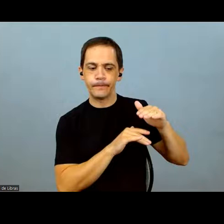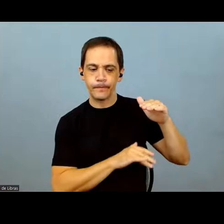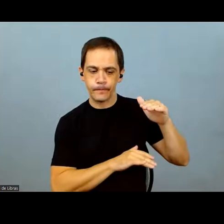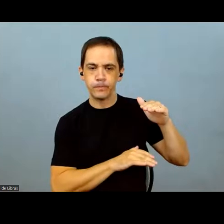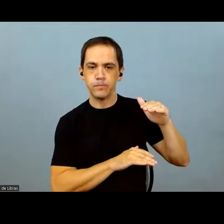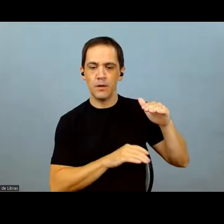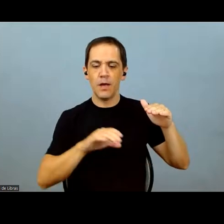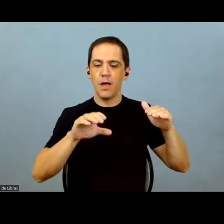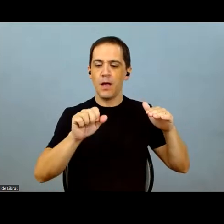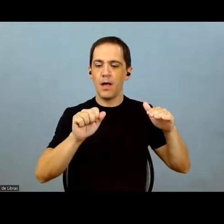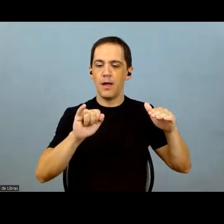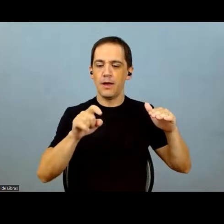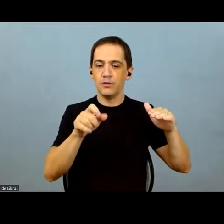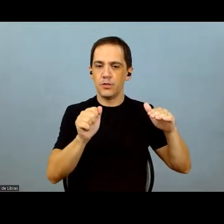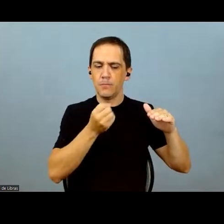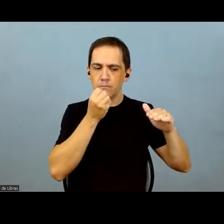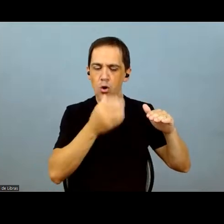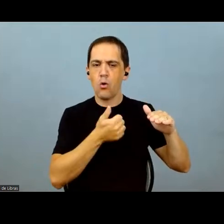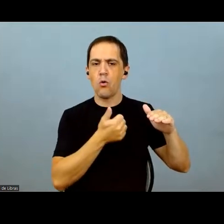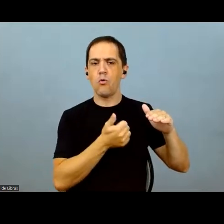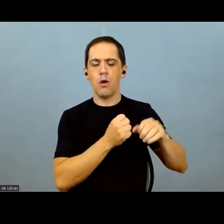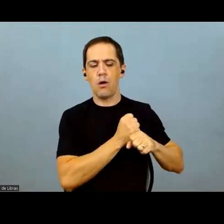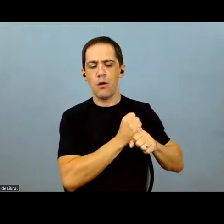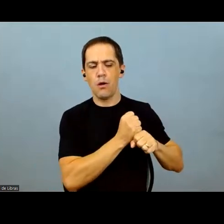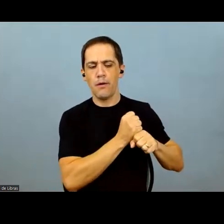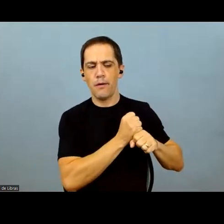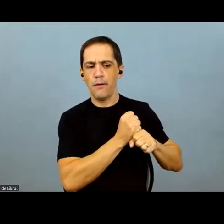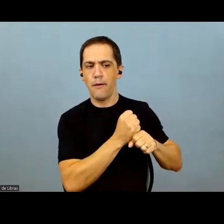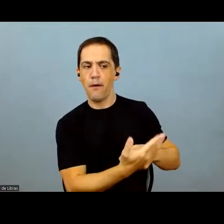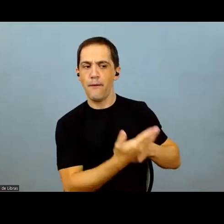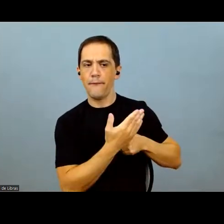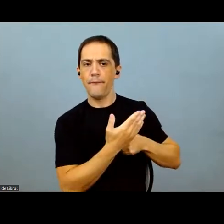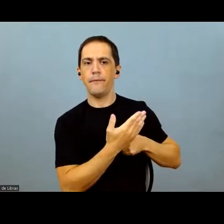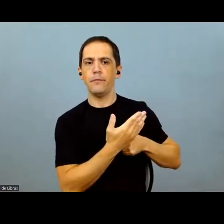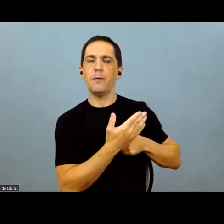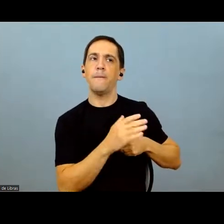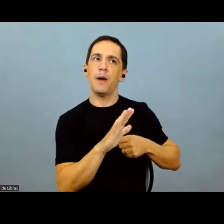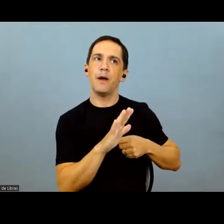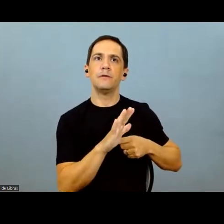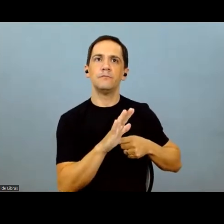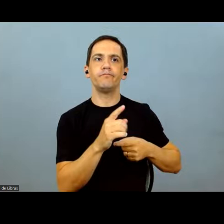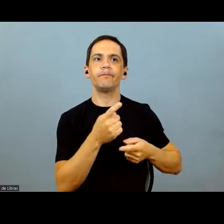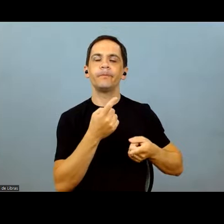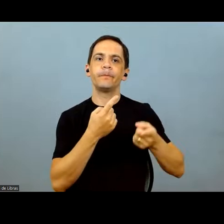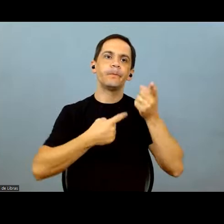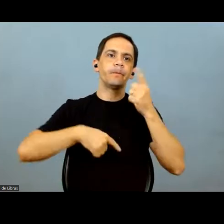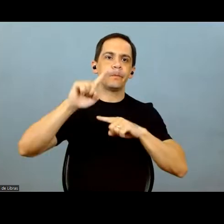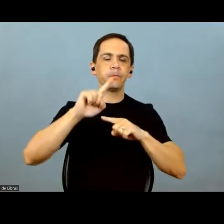is performing very well. Our leverage is low.